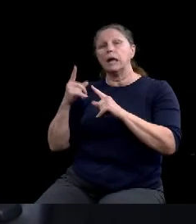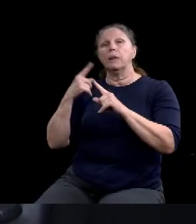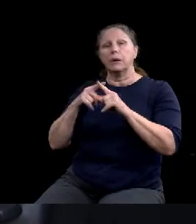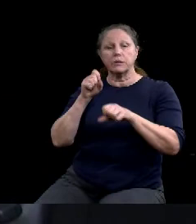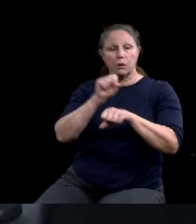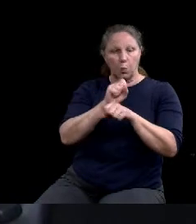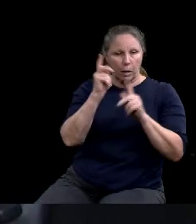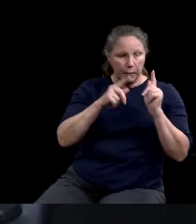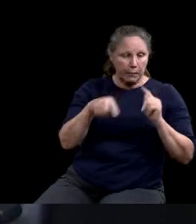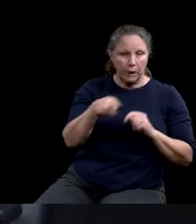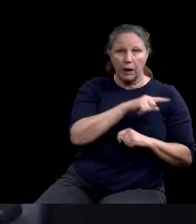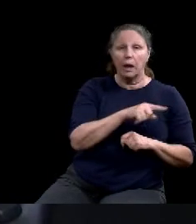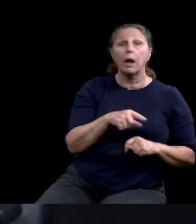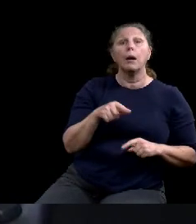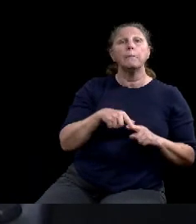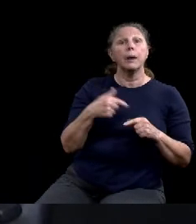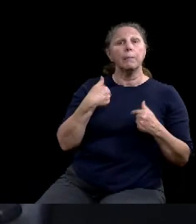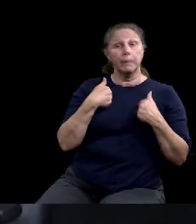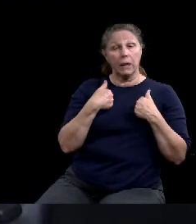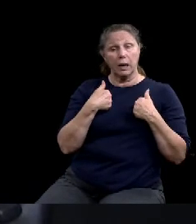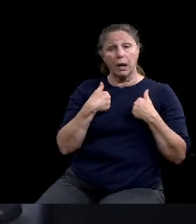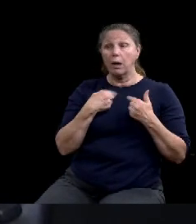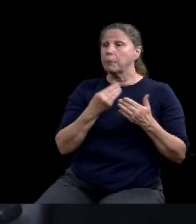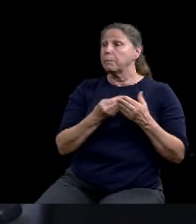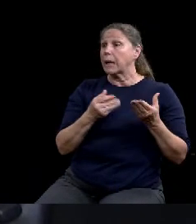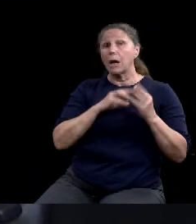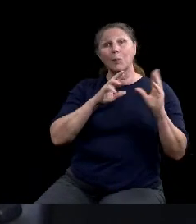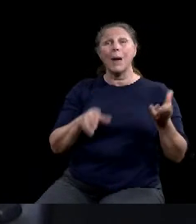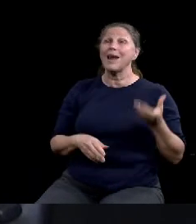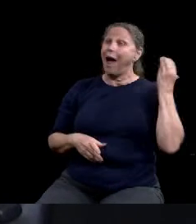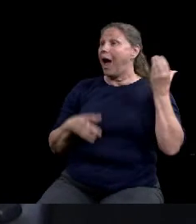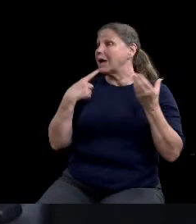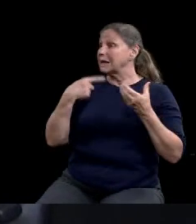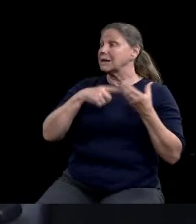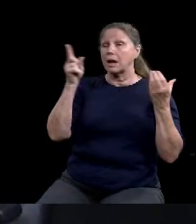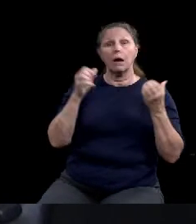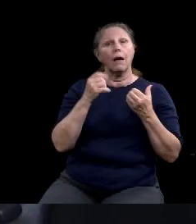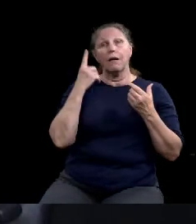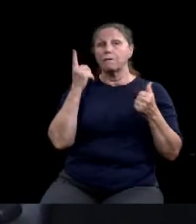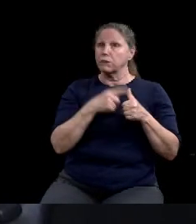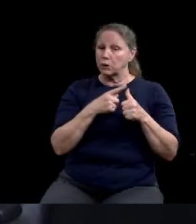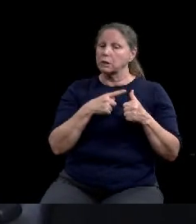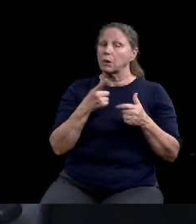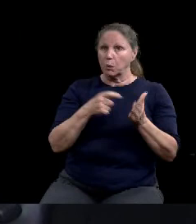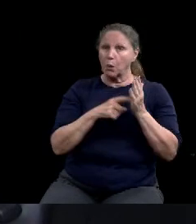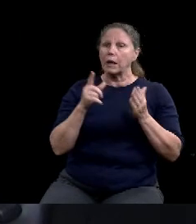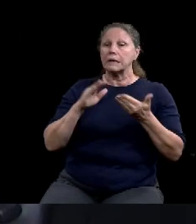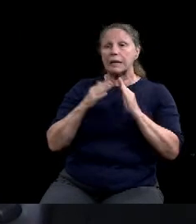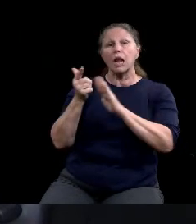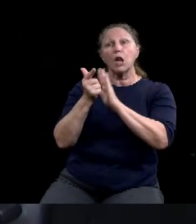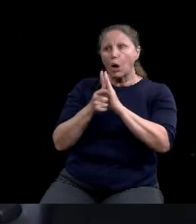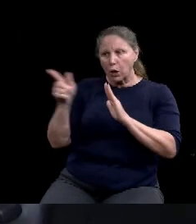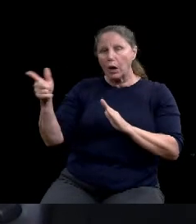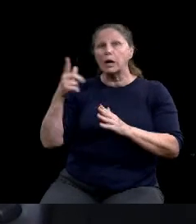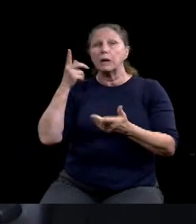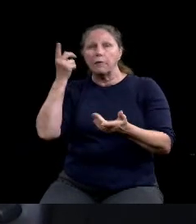program and documents created if it wasn't for our city attorney. so, uh, want to give her some shout out as well.